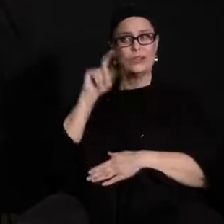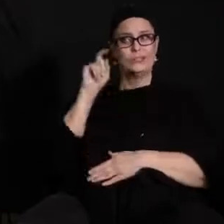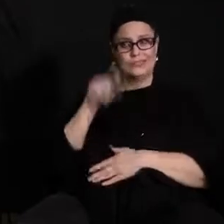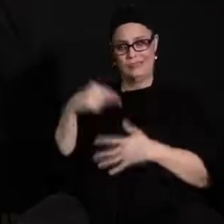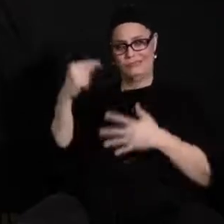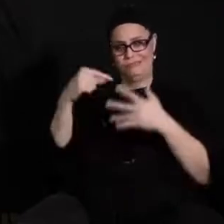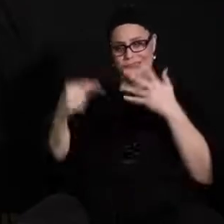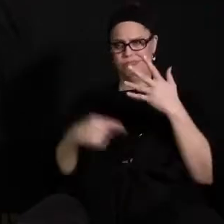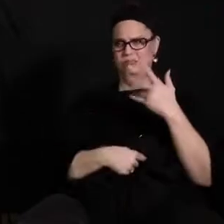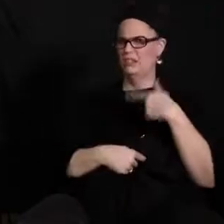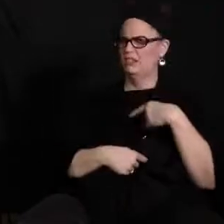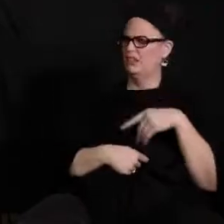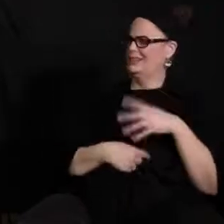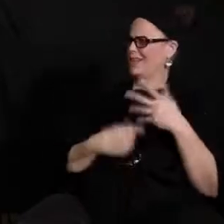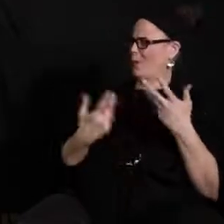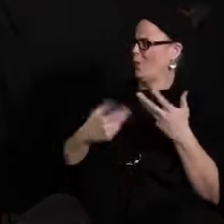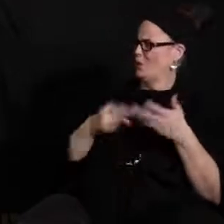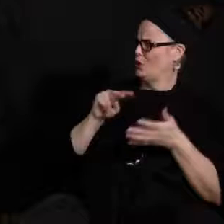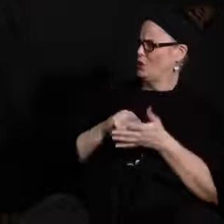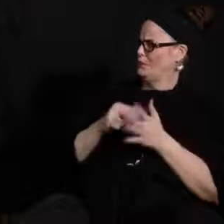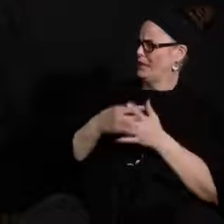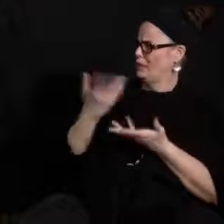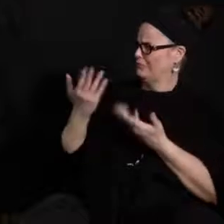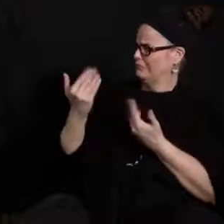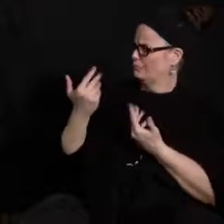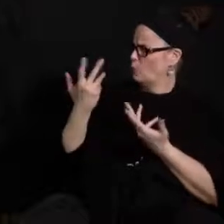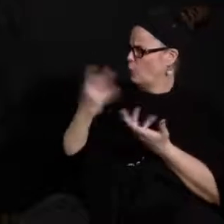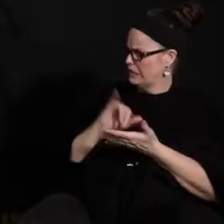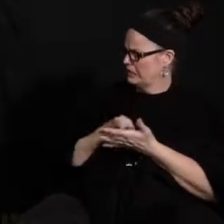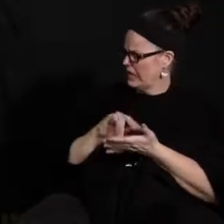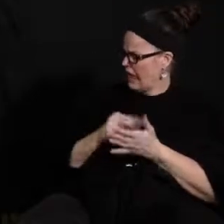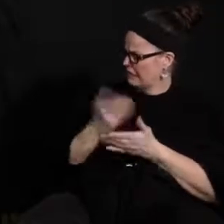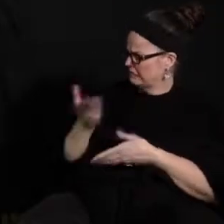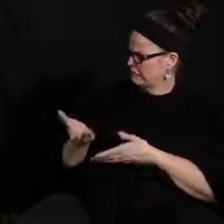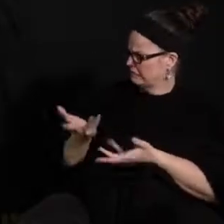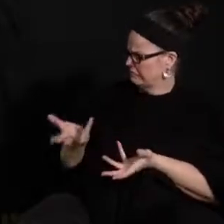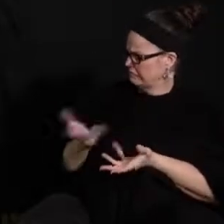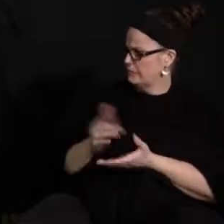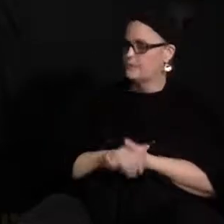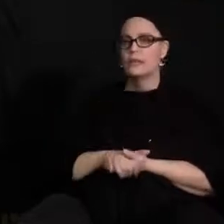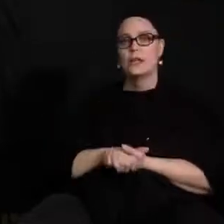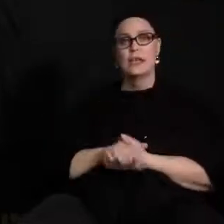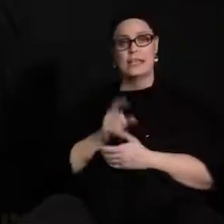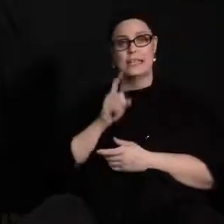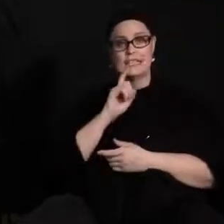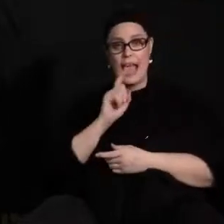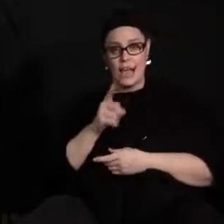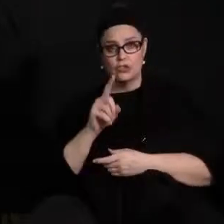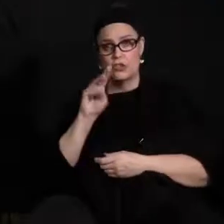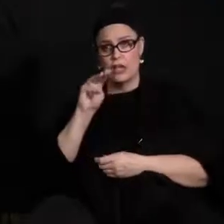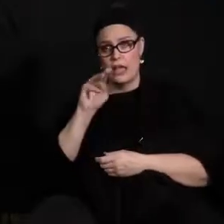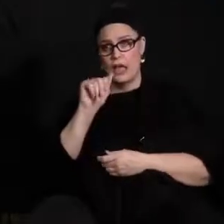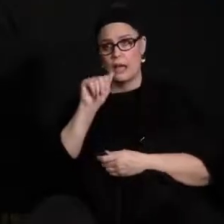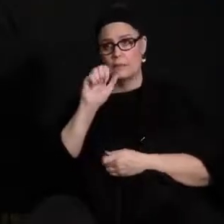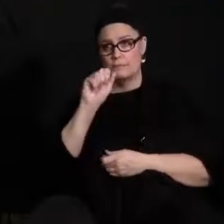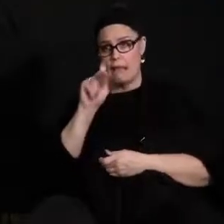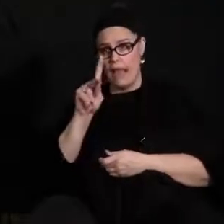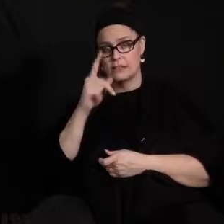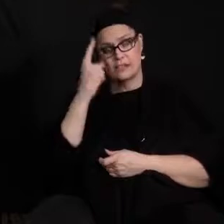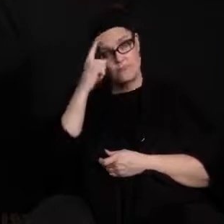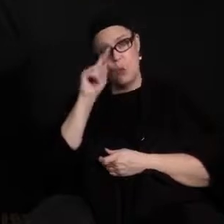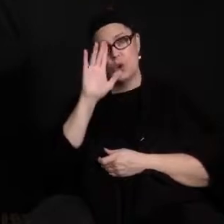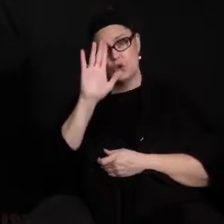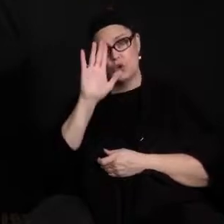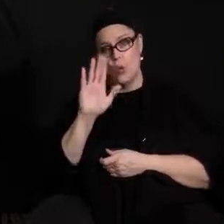and i had no idea what these were but basically they're masks for your instrument and they have